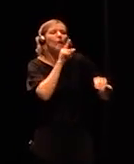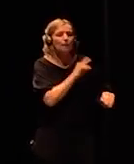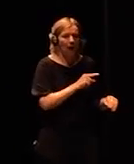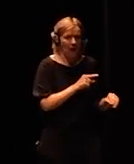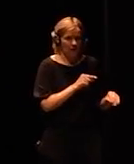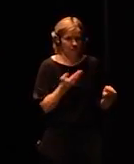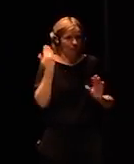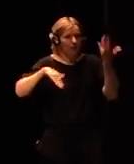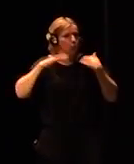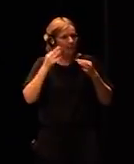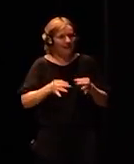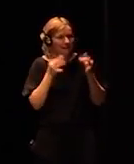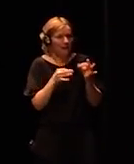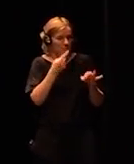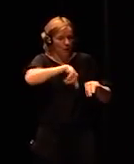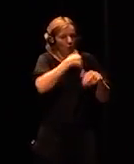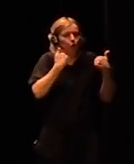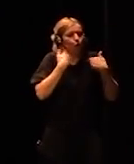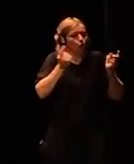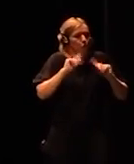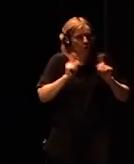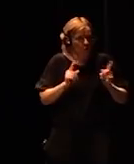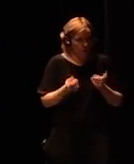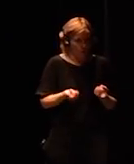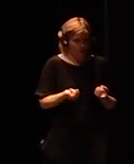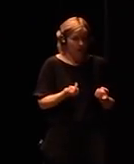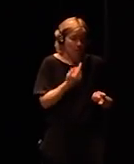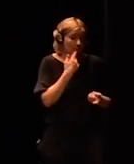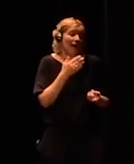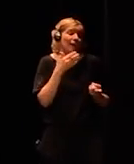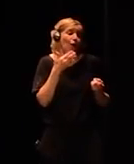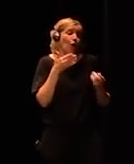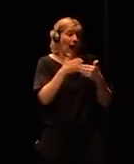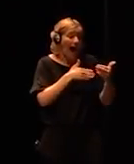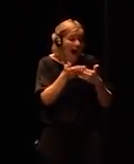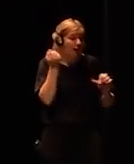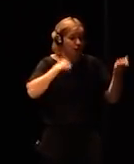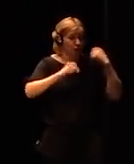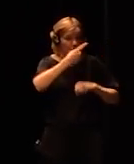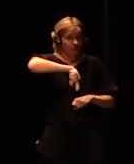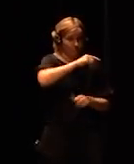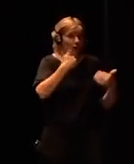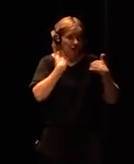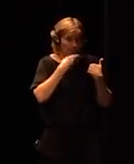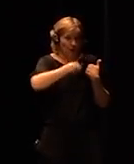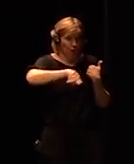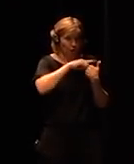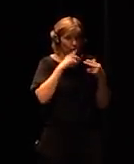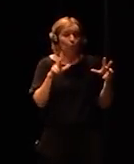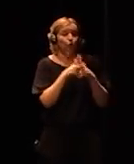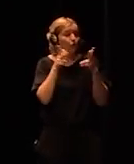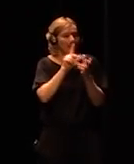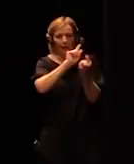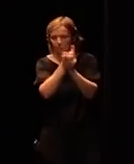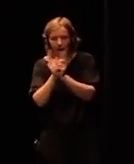you are responsible for what you're building because it changes society it changes our mind it changes the future so we need to move to a